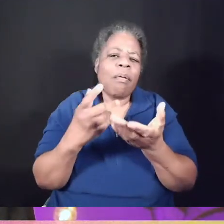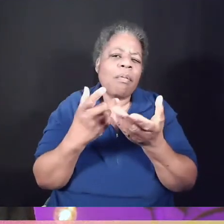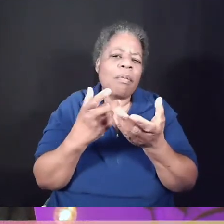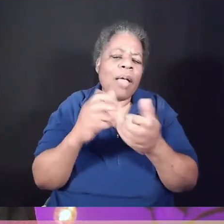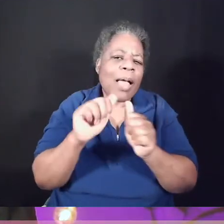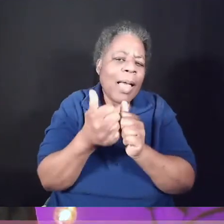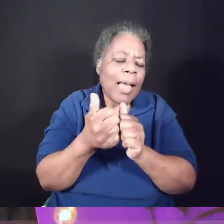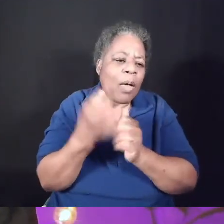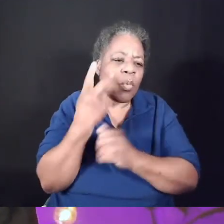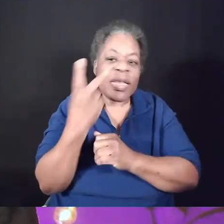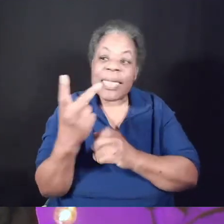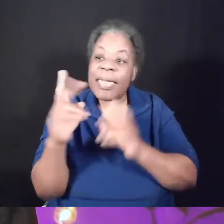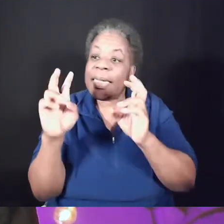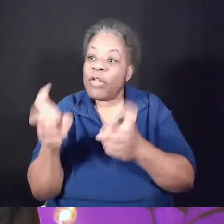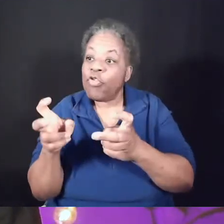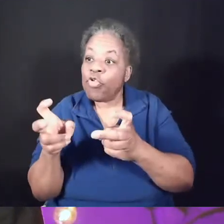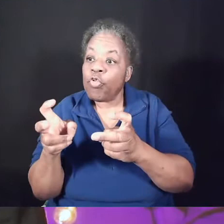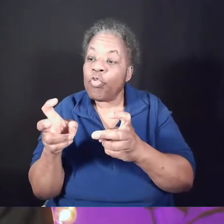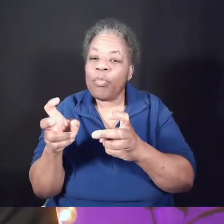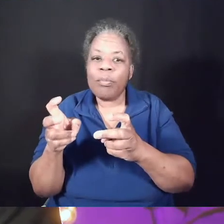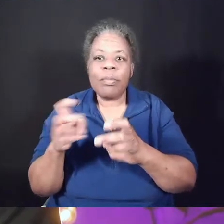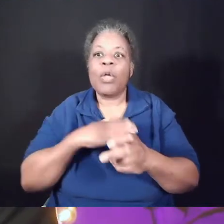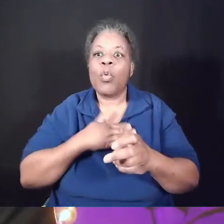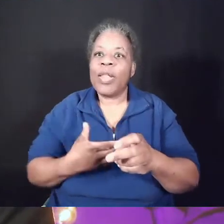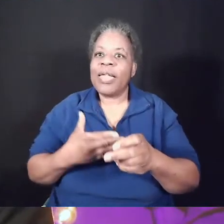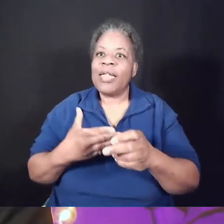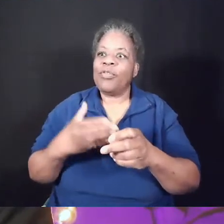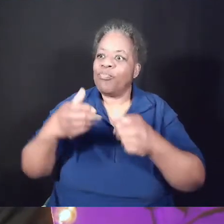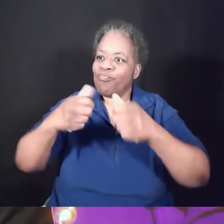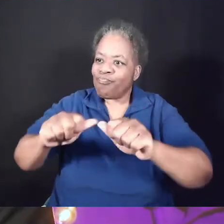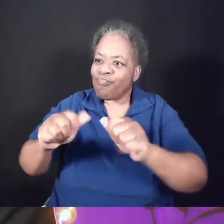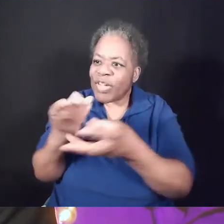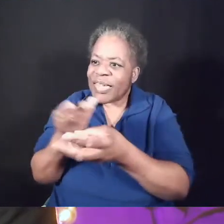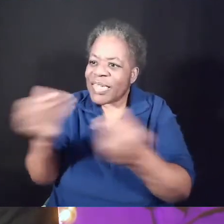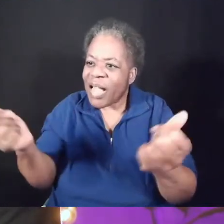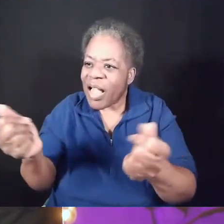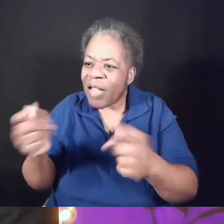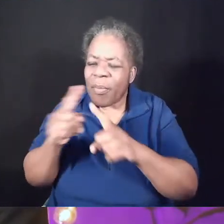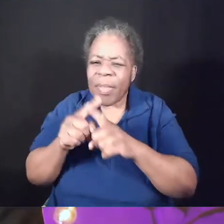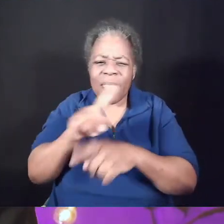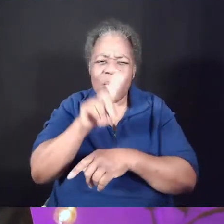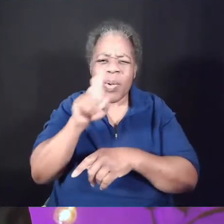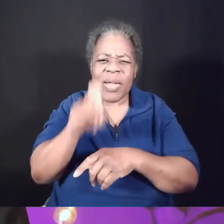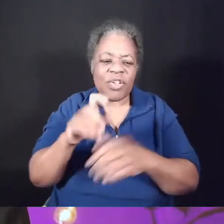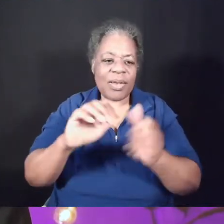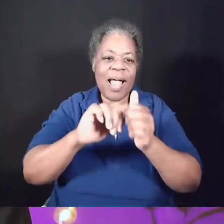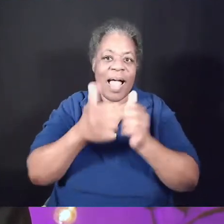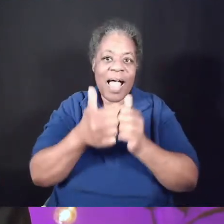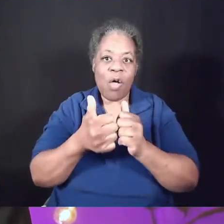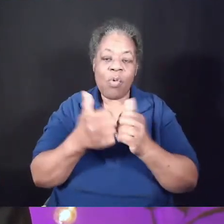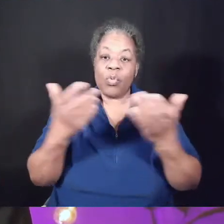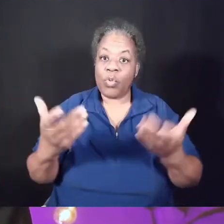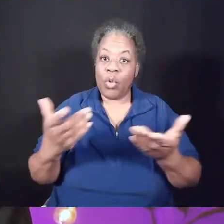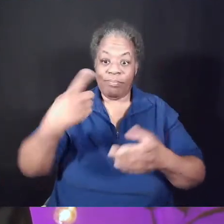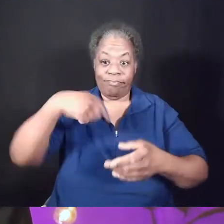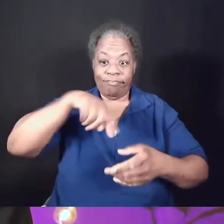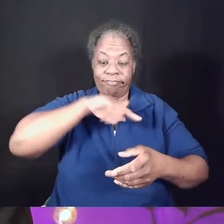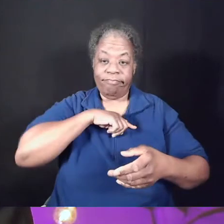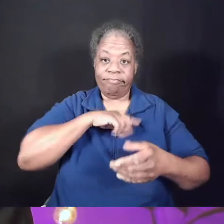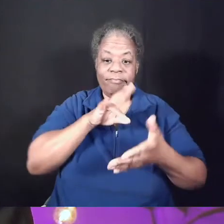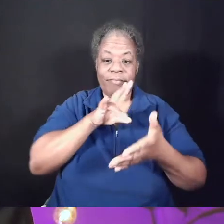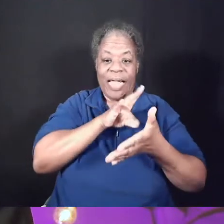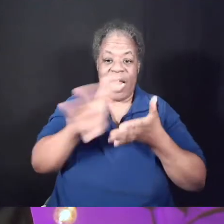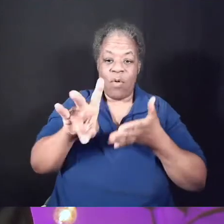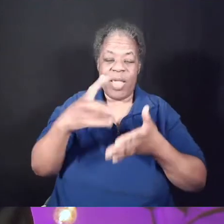solving it. The question is always, though, is how? So for the next eight weeks, we're going to look at a specific time